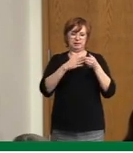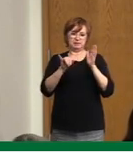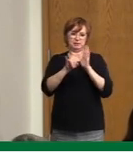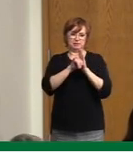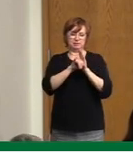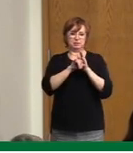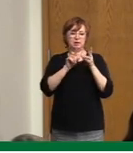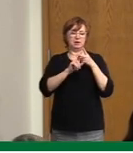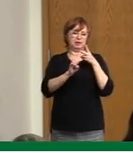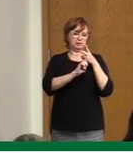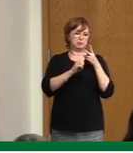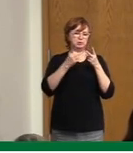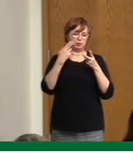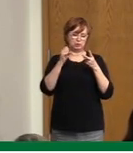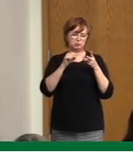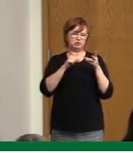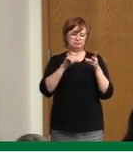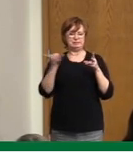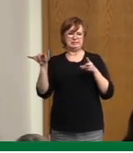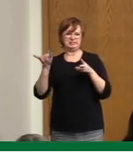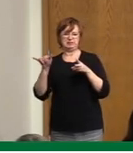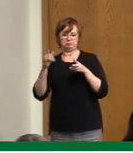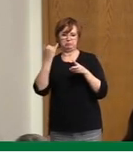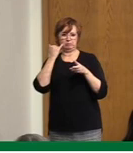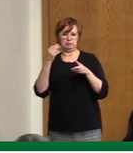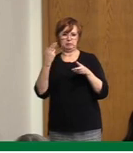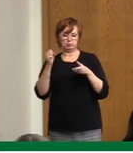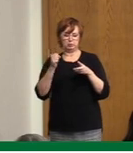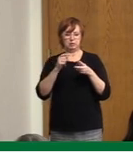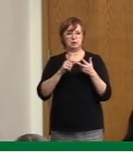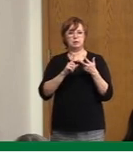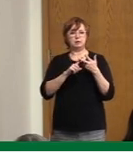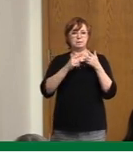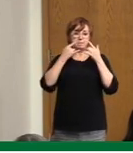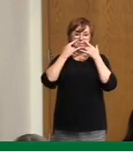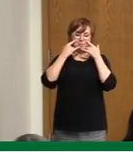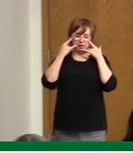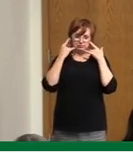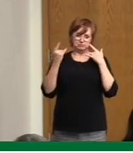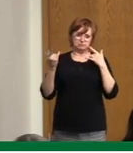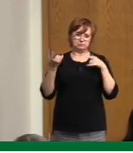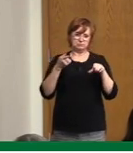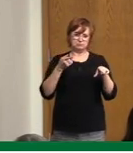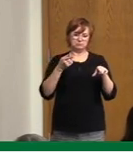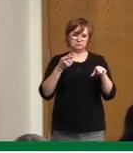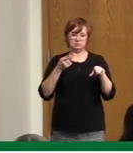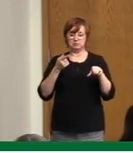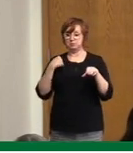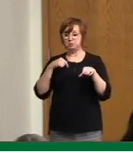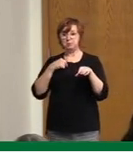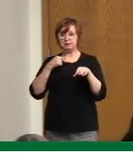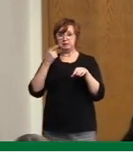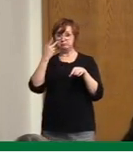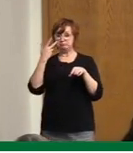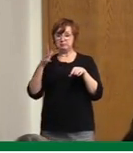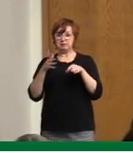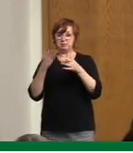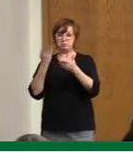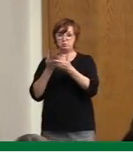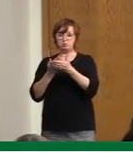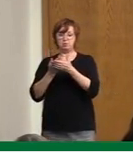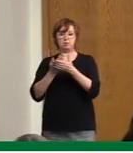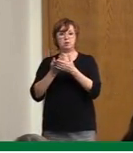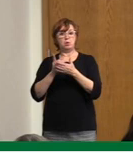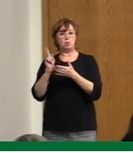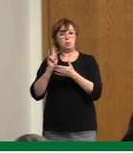smaller cohort. And then, course, mask use, we've already seen evidence that where mask use slips, we do see clusters and, for example, the